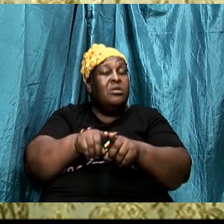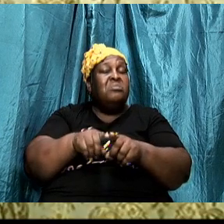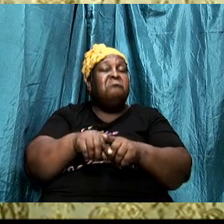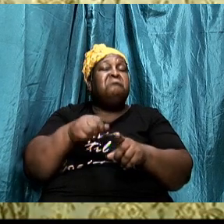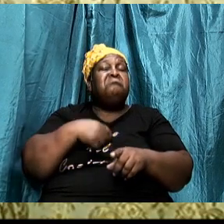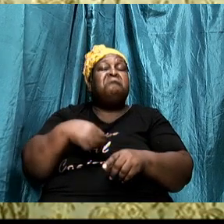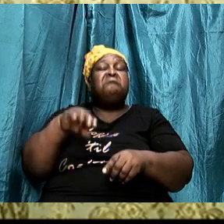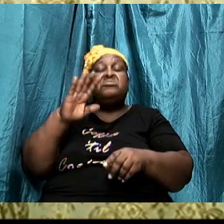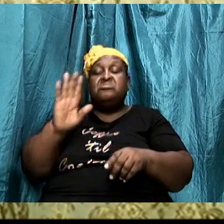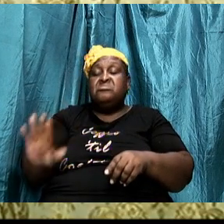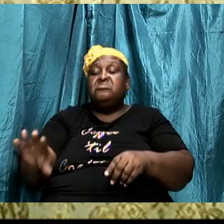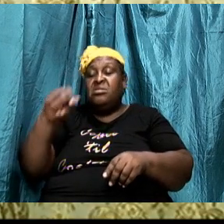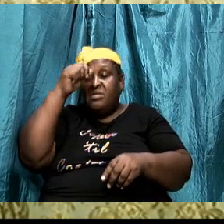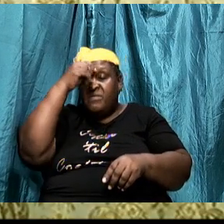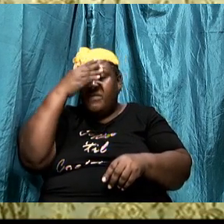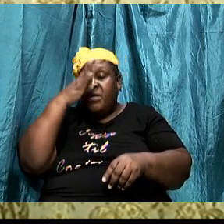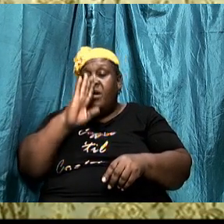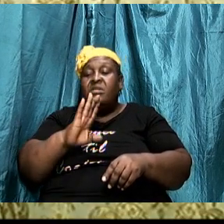God is just a mistake